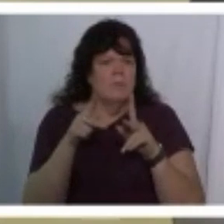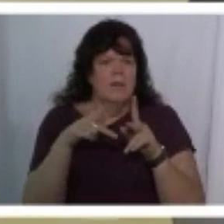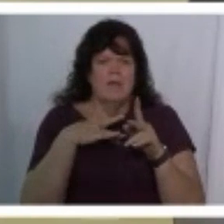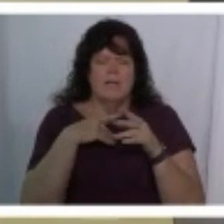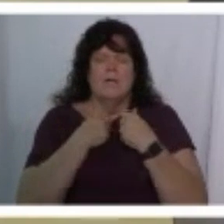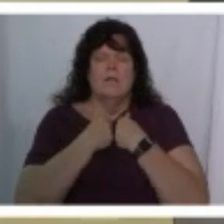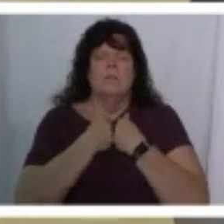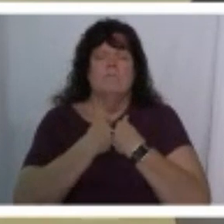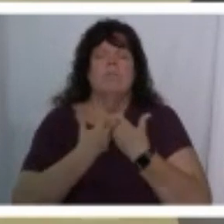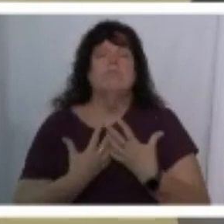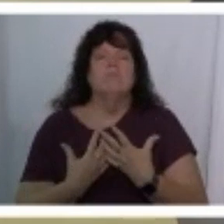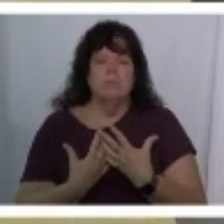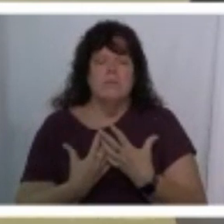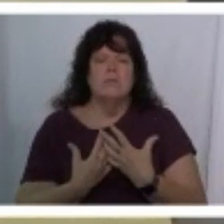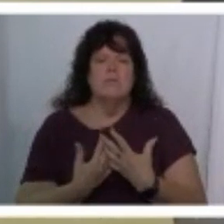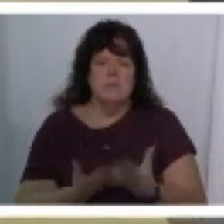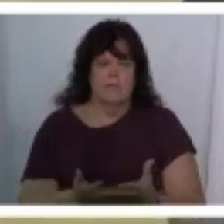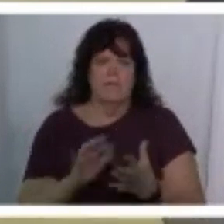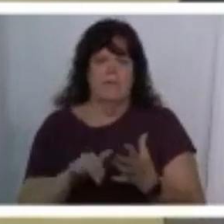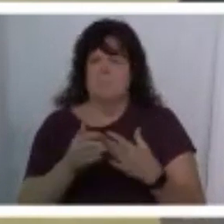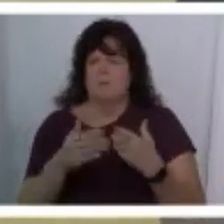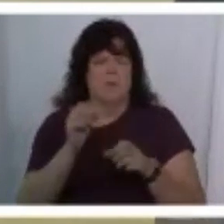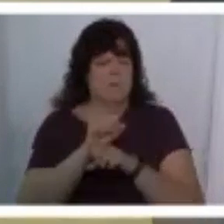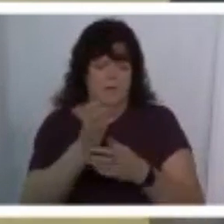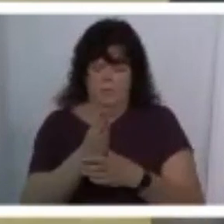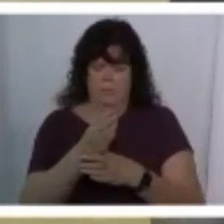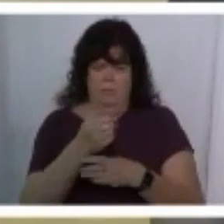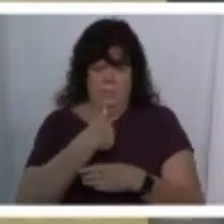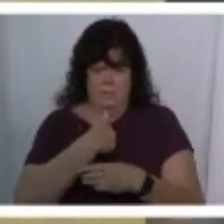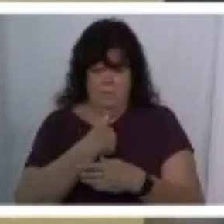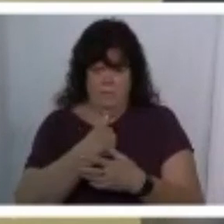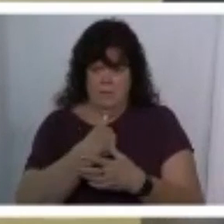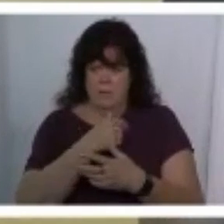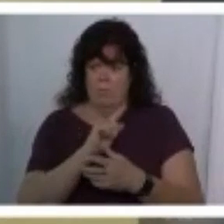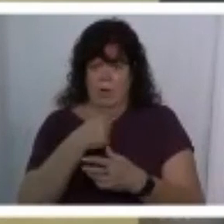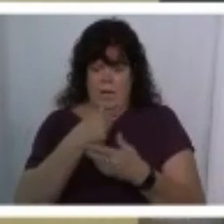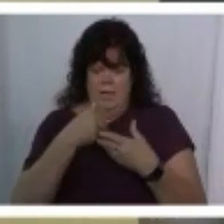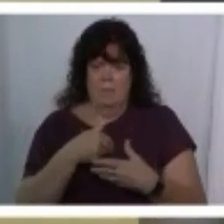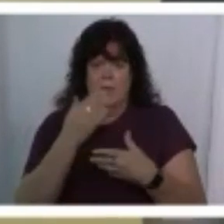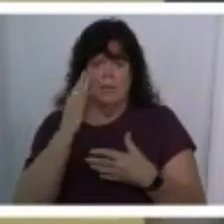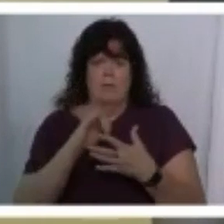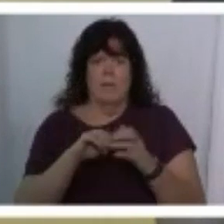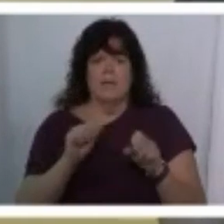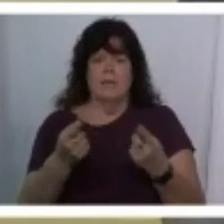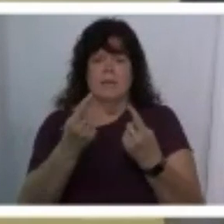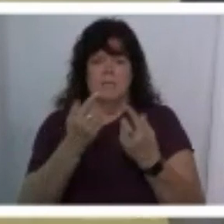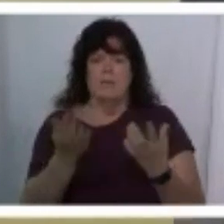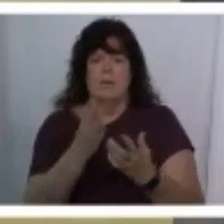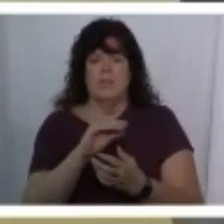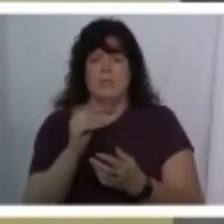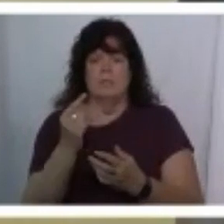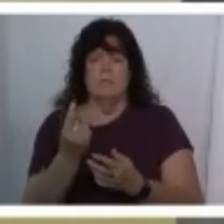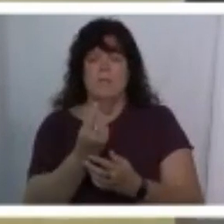like no matter what i'm working through with my own self and where i stand with things i know that i can come here and just